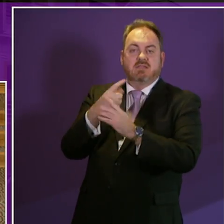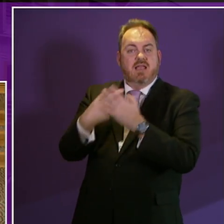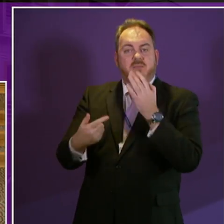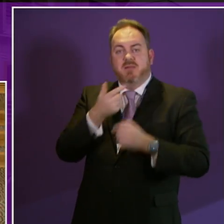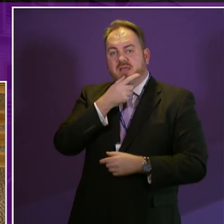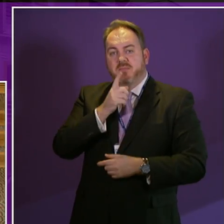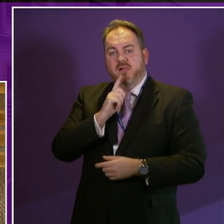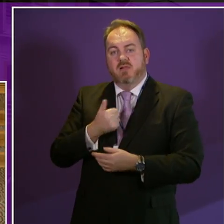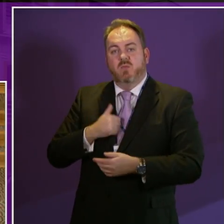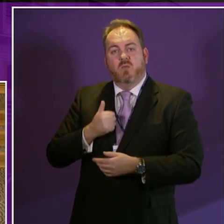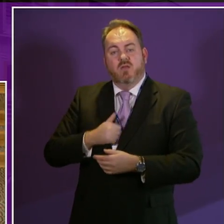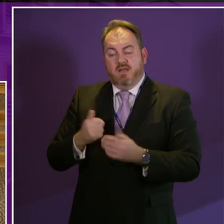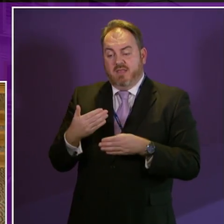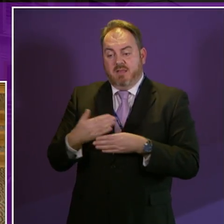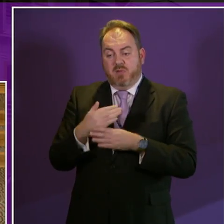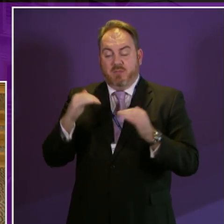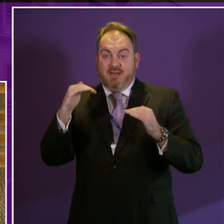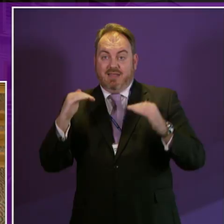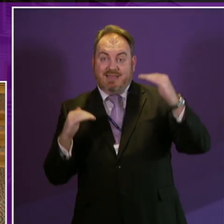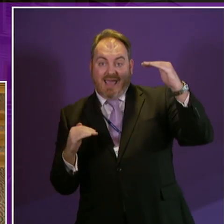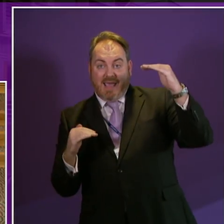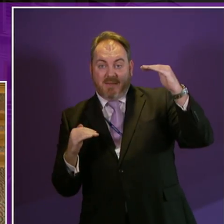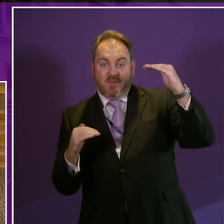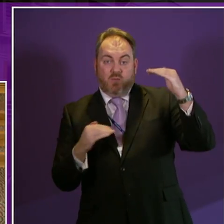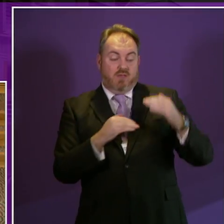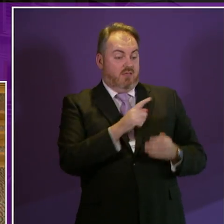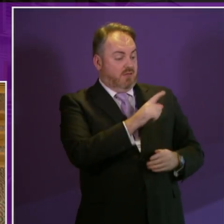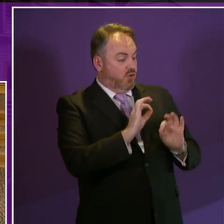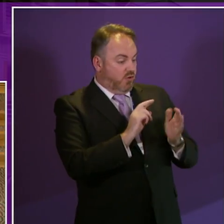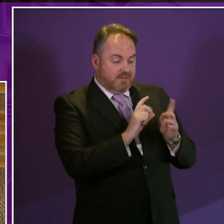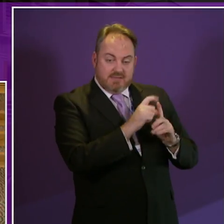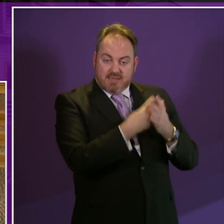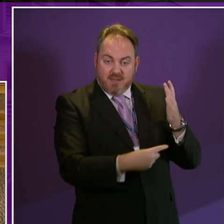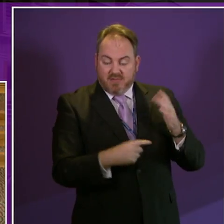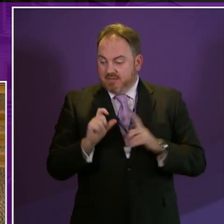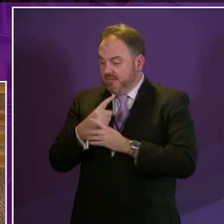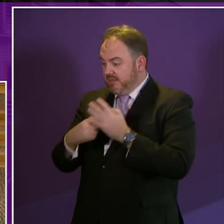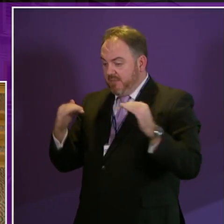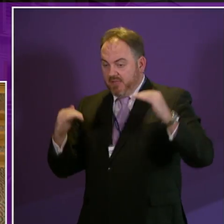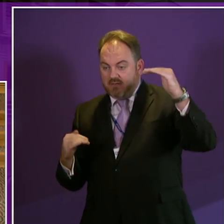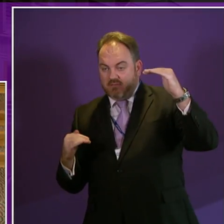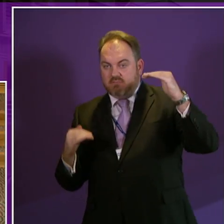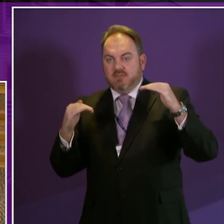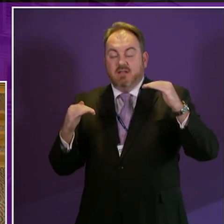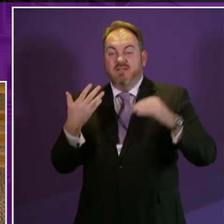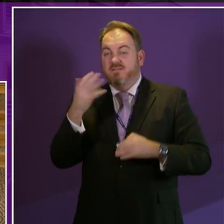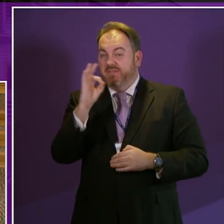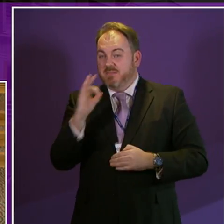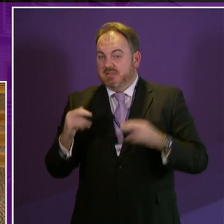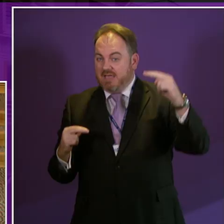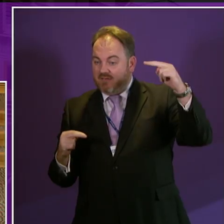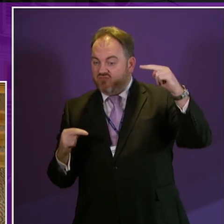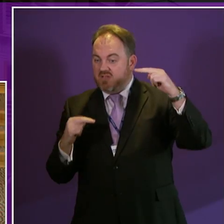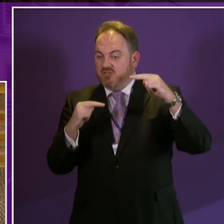at least have the employment gap between disabled people in Scotland and the rest of the working age population and we will